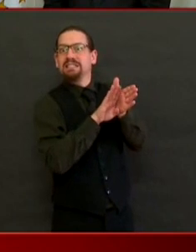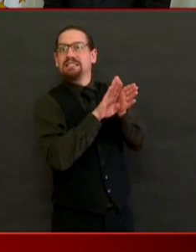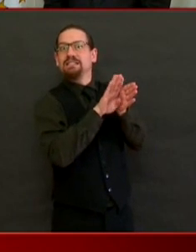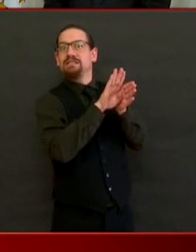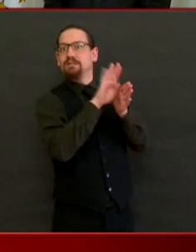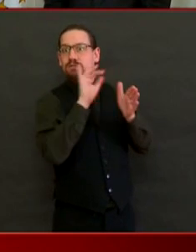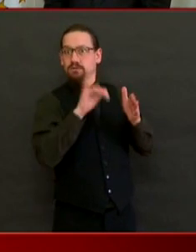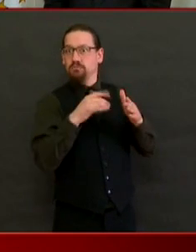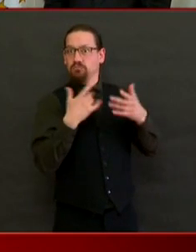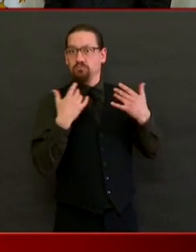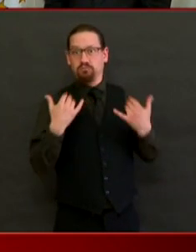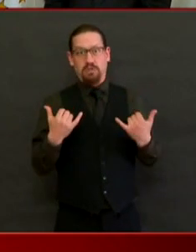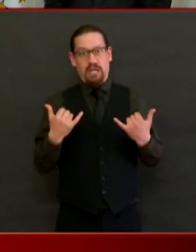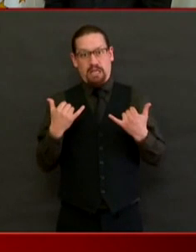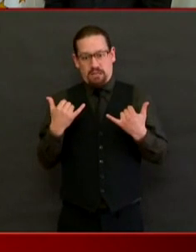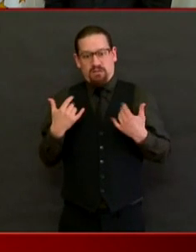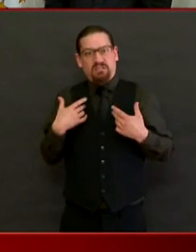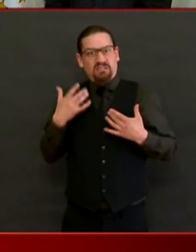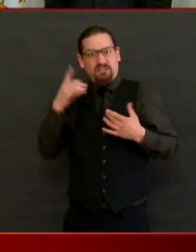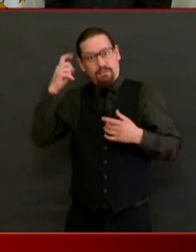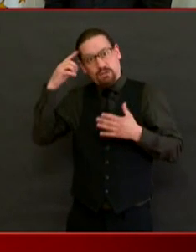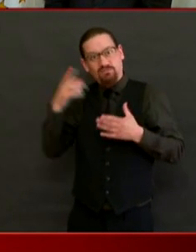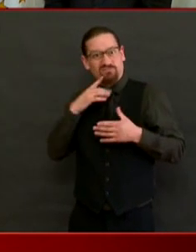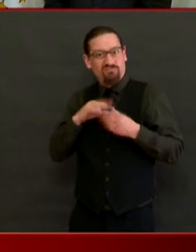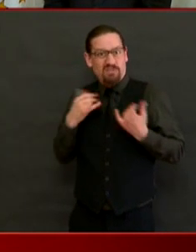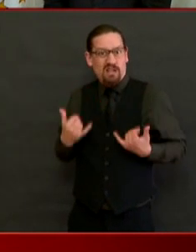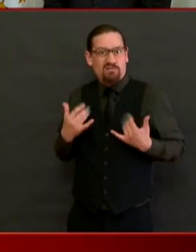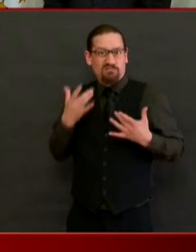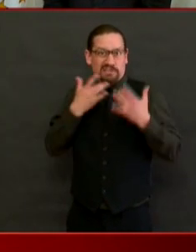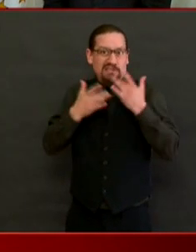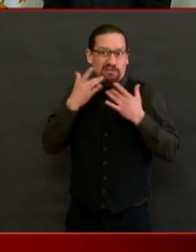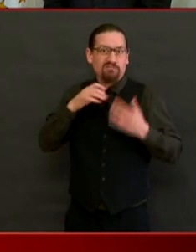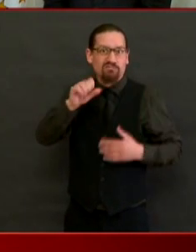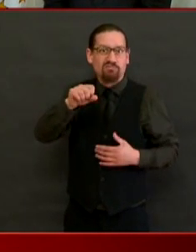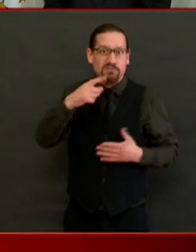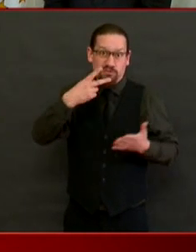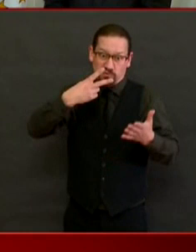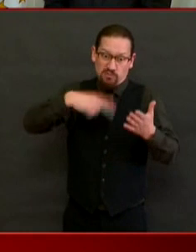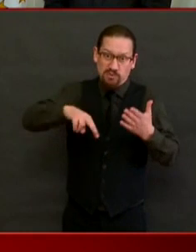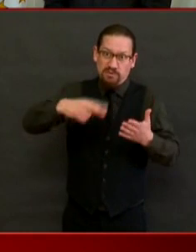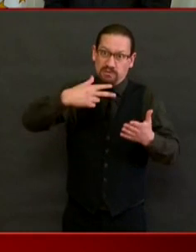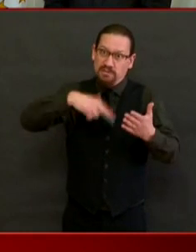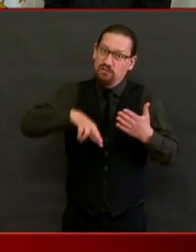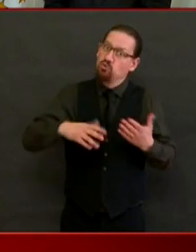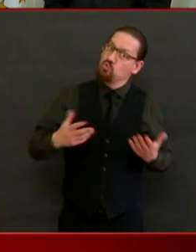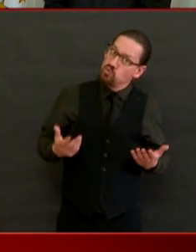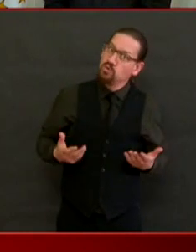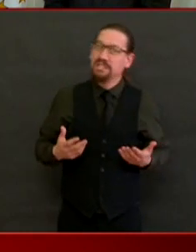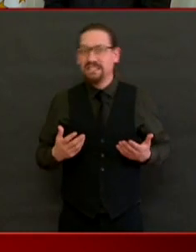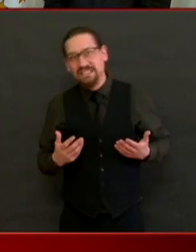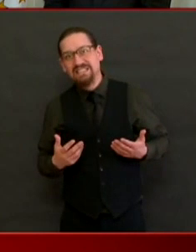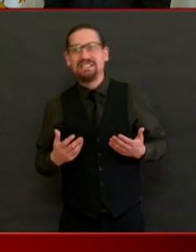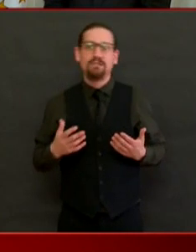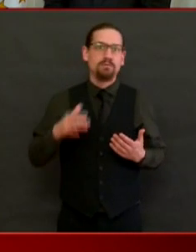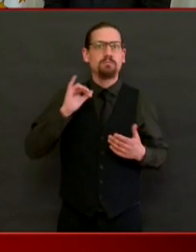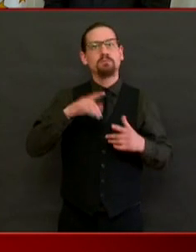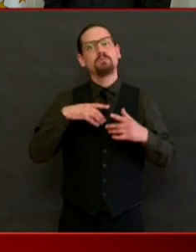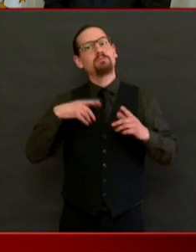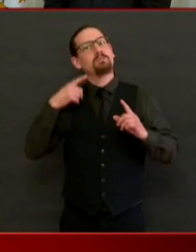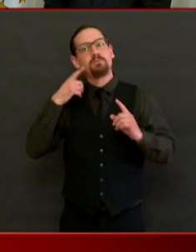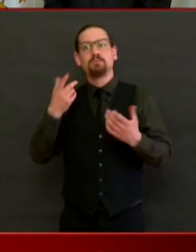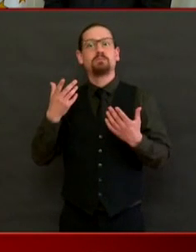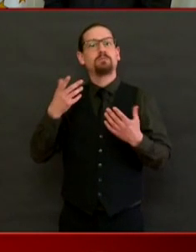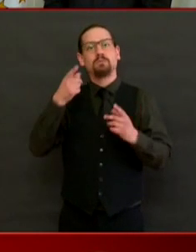enough to get us through the next several weeks. And I really want to credit the leaders on our PPE team